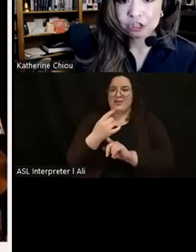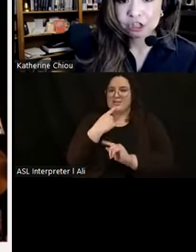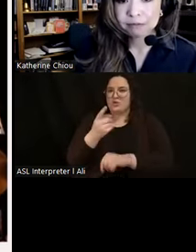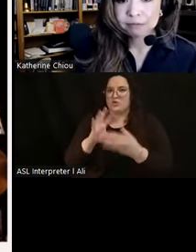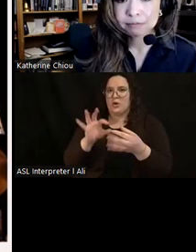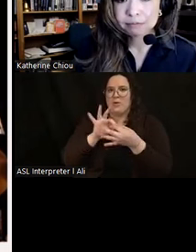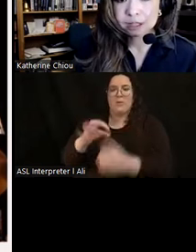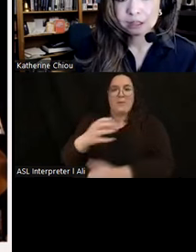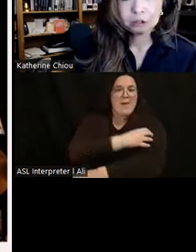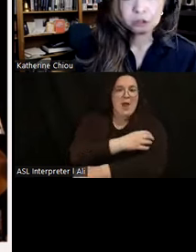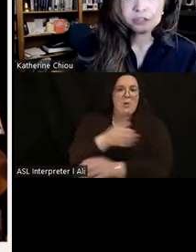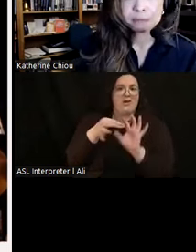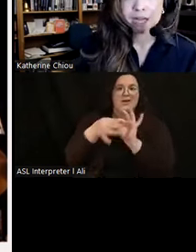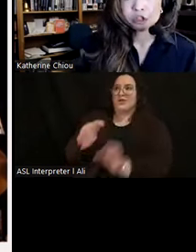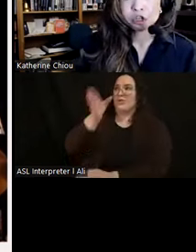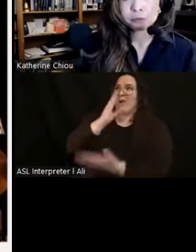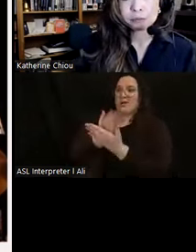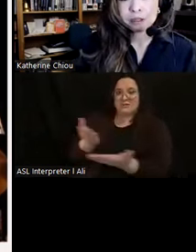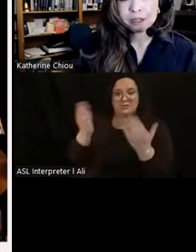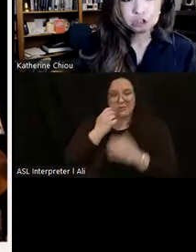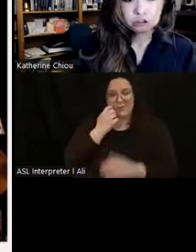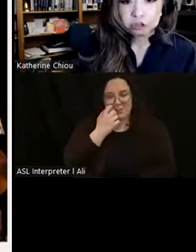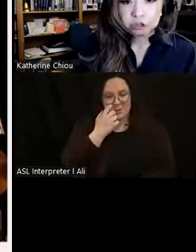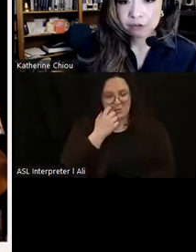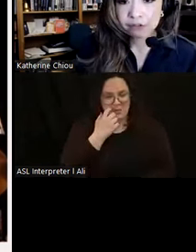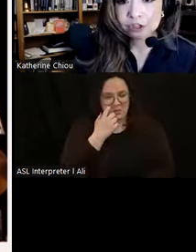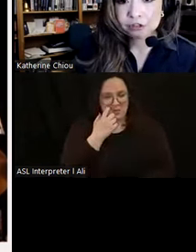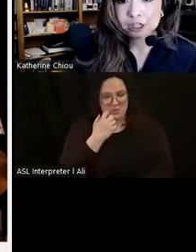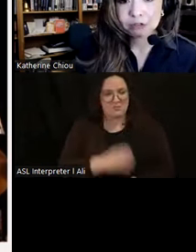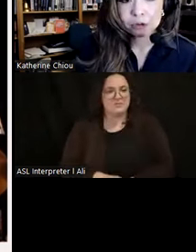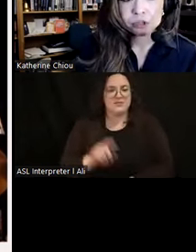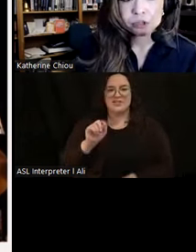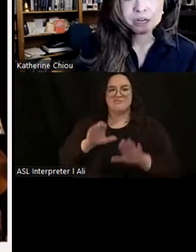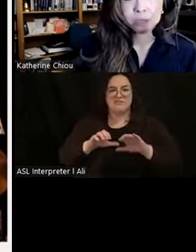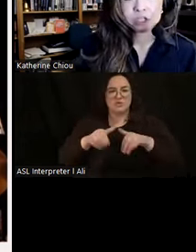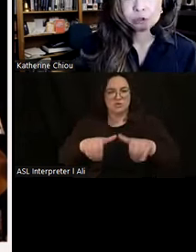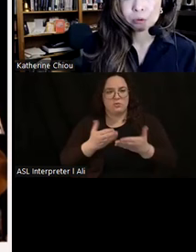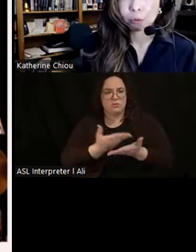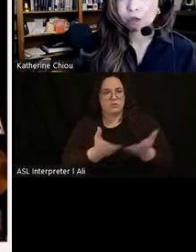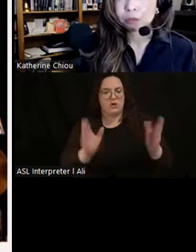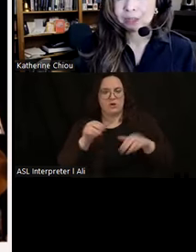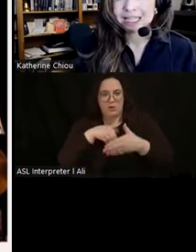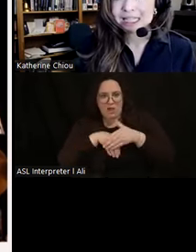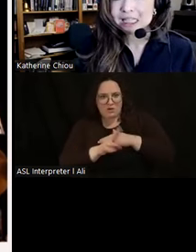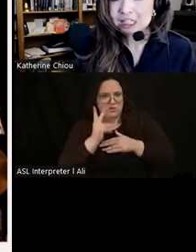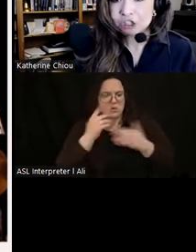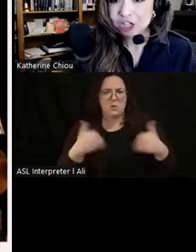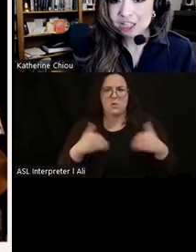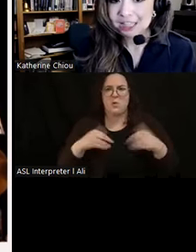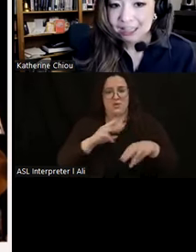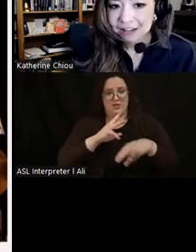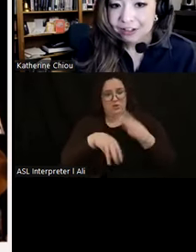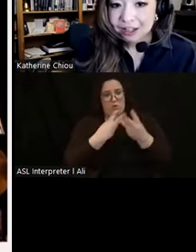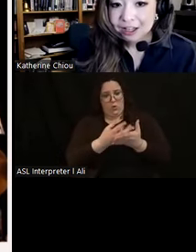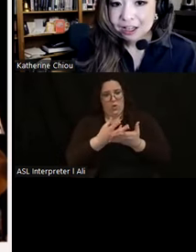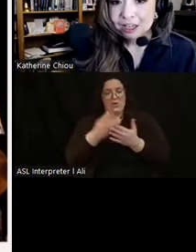connection. The lord of Sipan's tomb, a treasure trove of history, throws open a window to a world where the elite didn't just